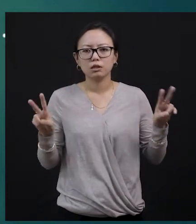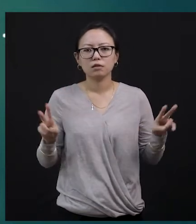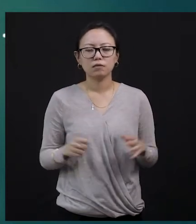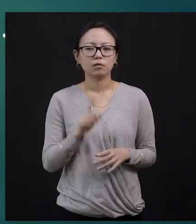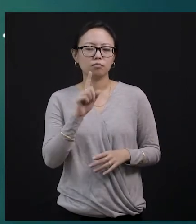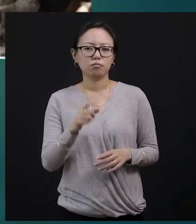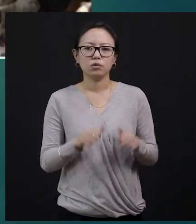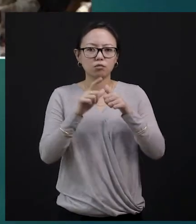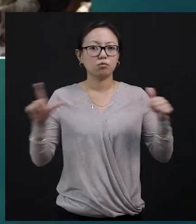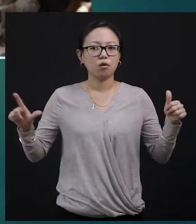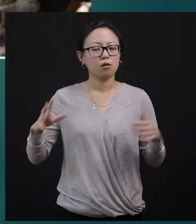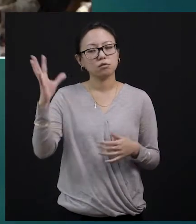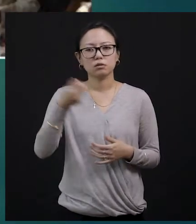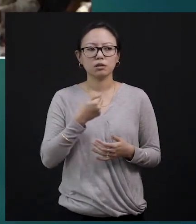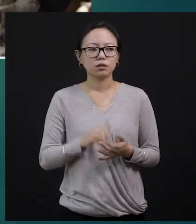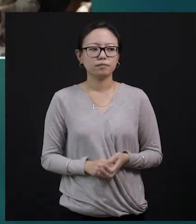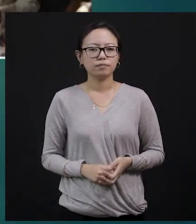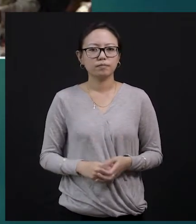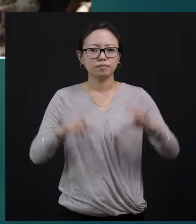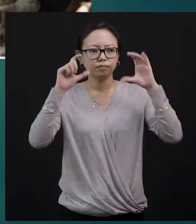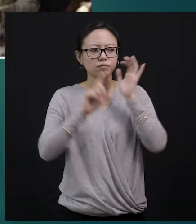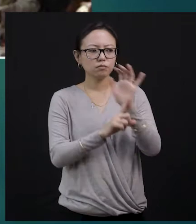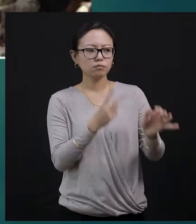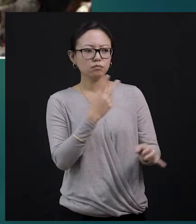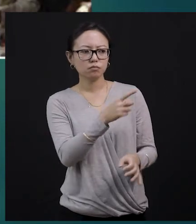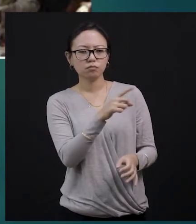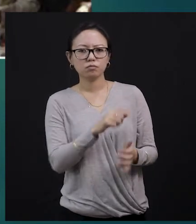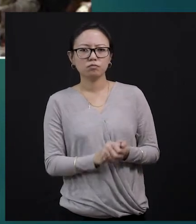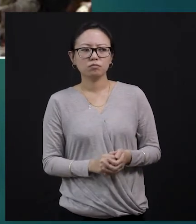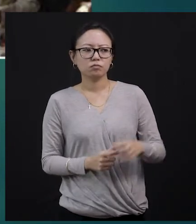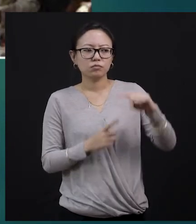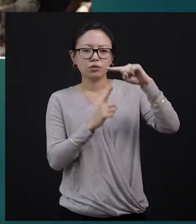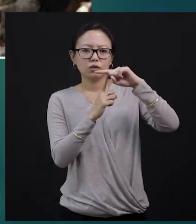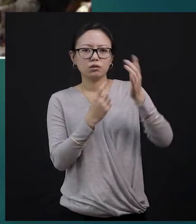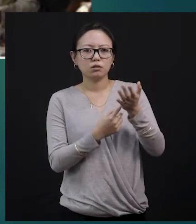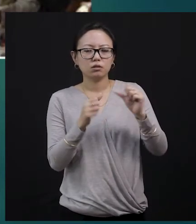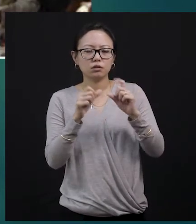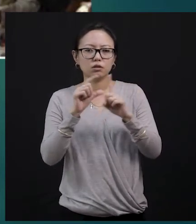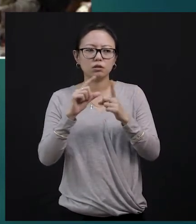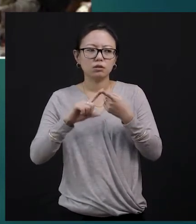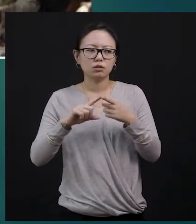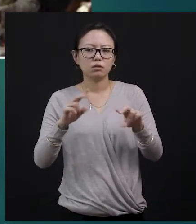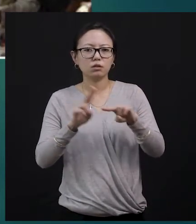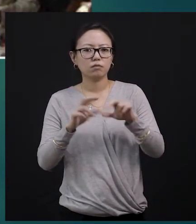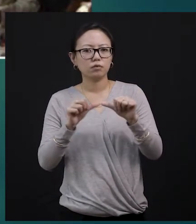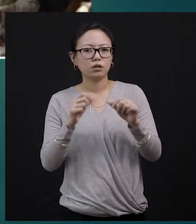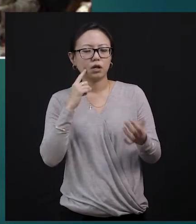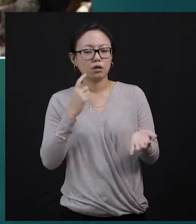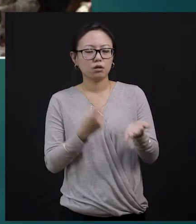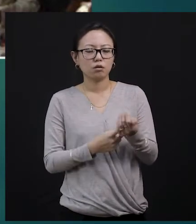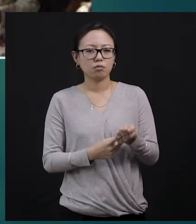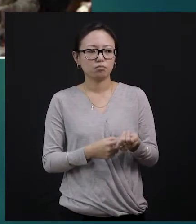their choices. Yes, this is what a threat fear looks like, okay? I've just given you two simple pictures. So there will be